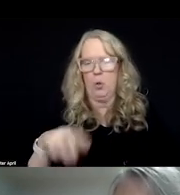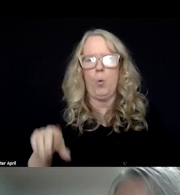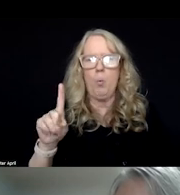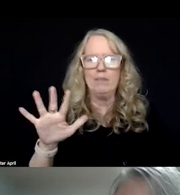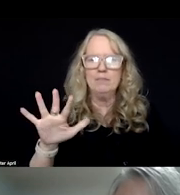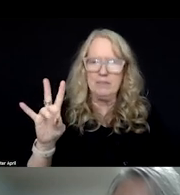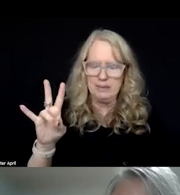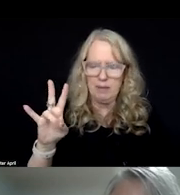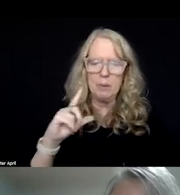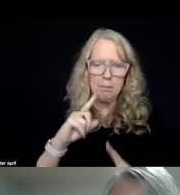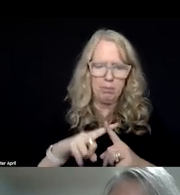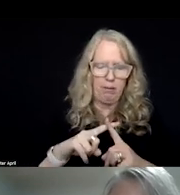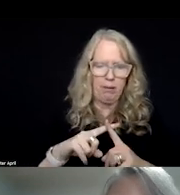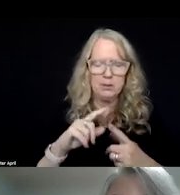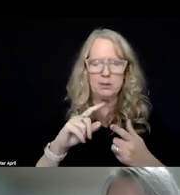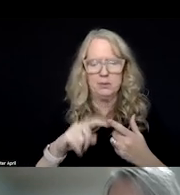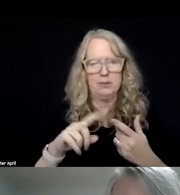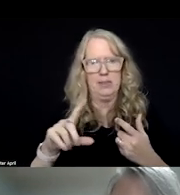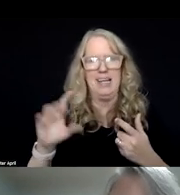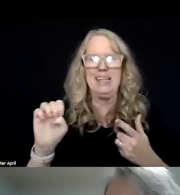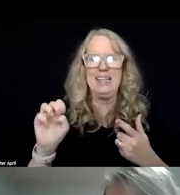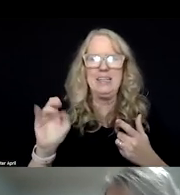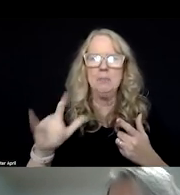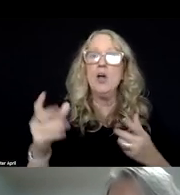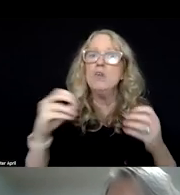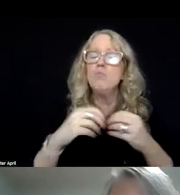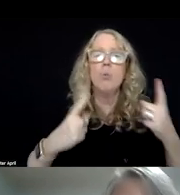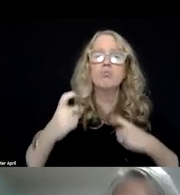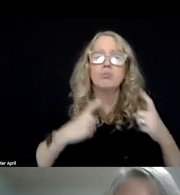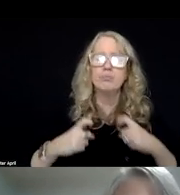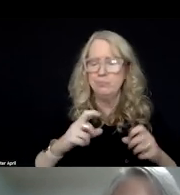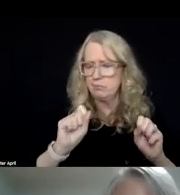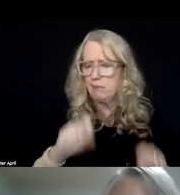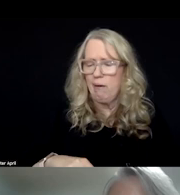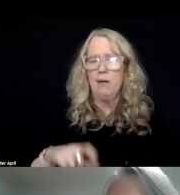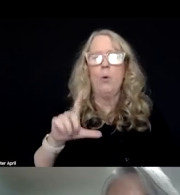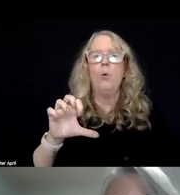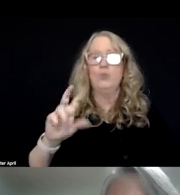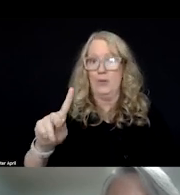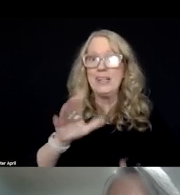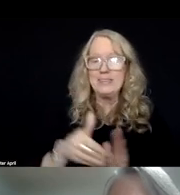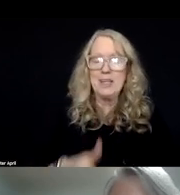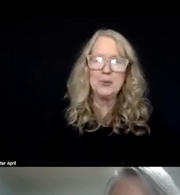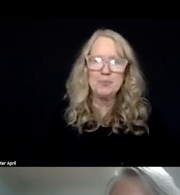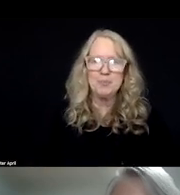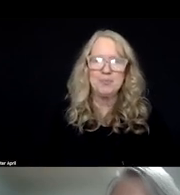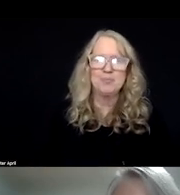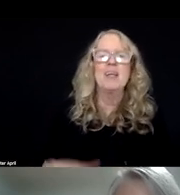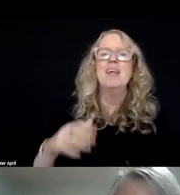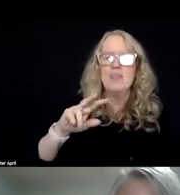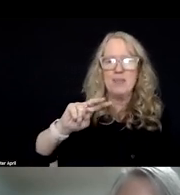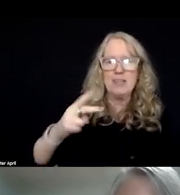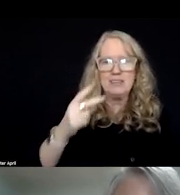well as there's an email. If you have further questions, you can email me or the LINC Center. The second